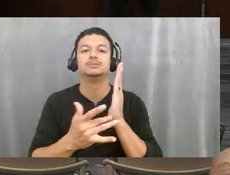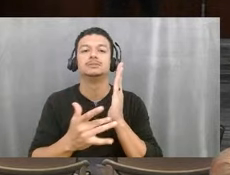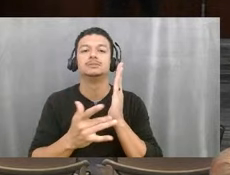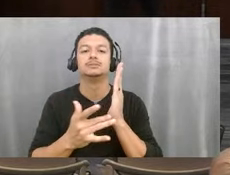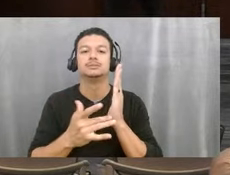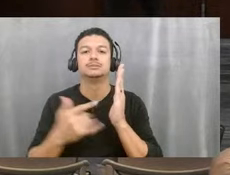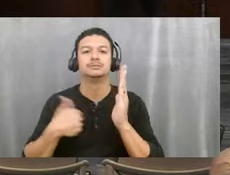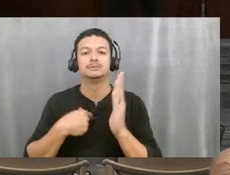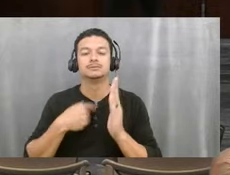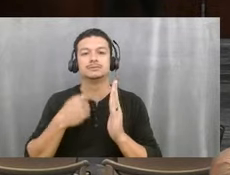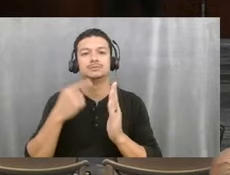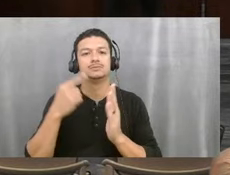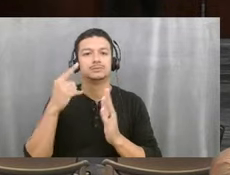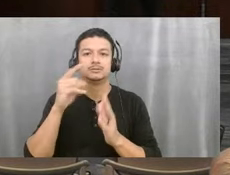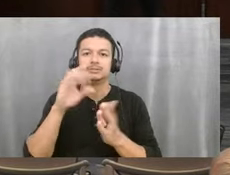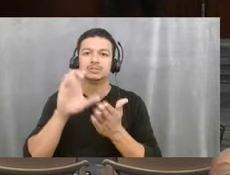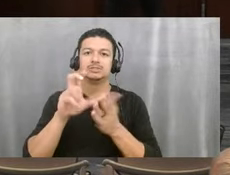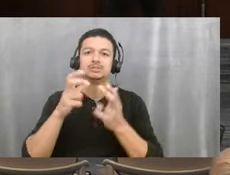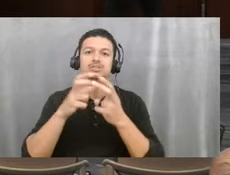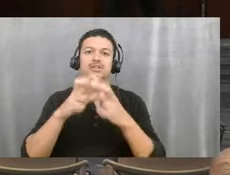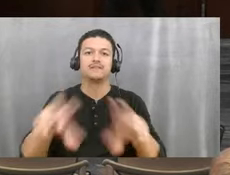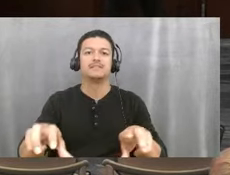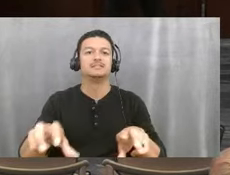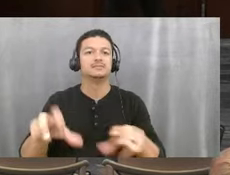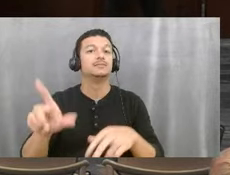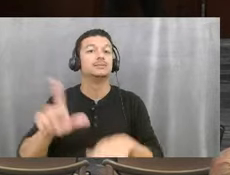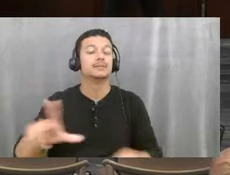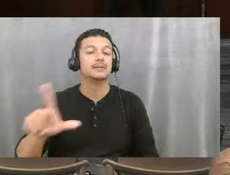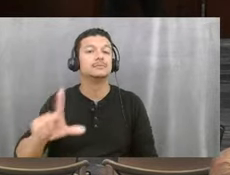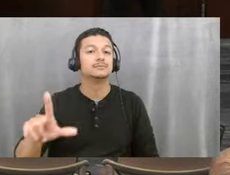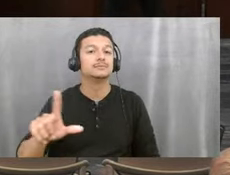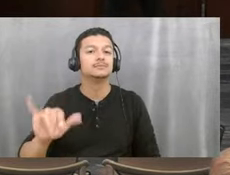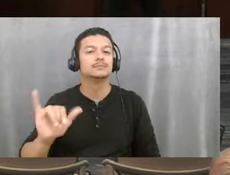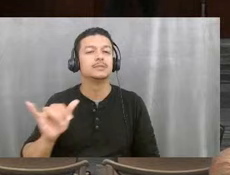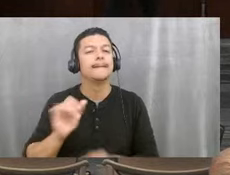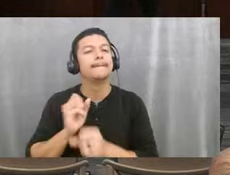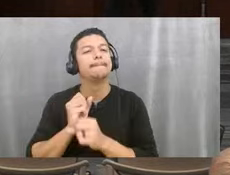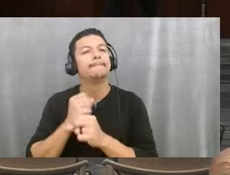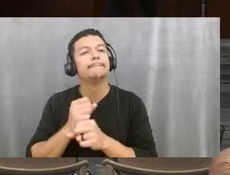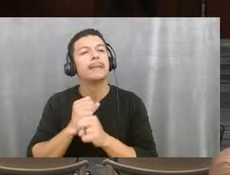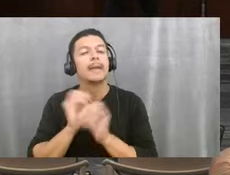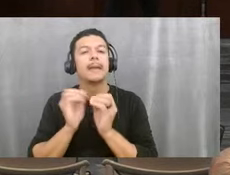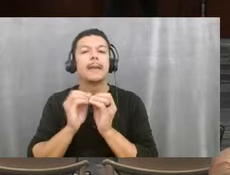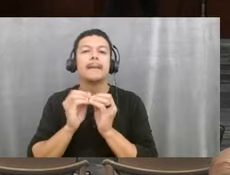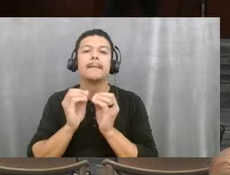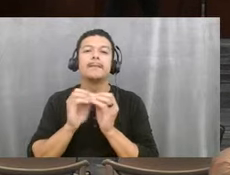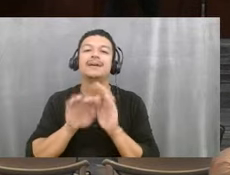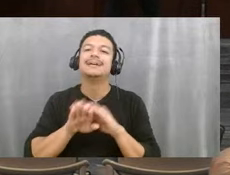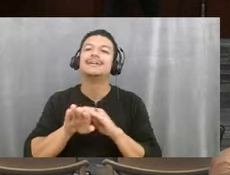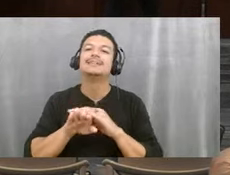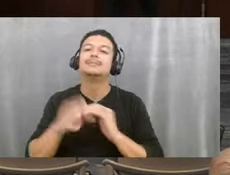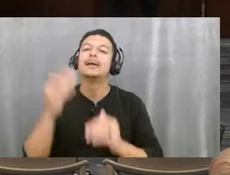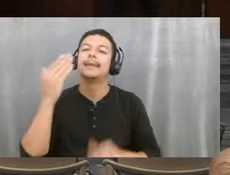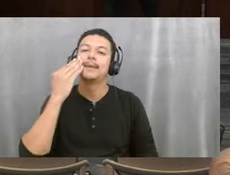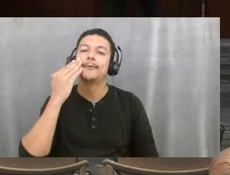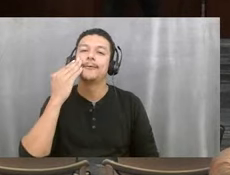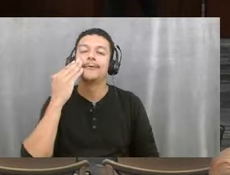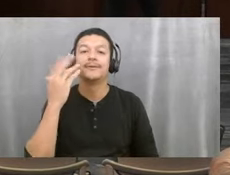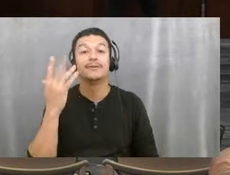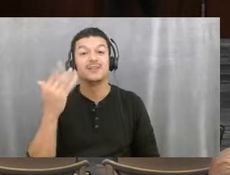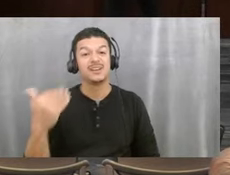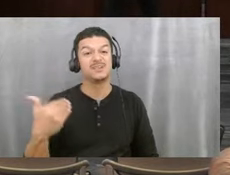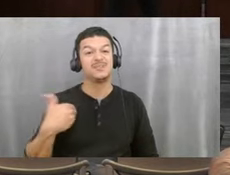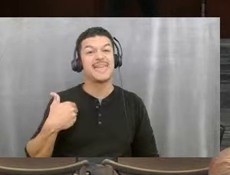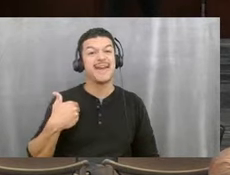invested in the library, um, and making it more accessible and known because I, we've had this,